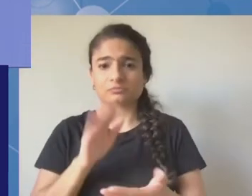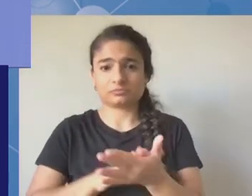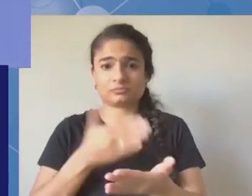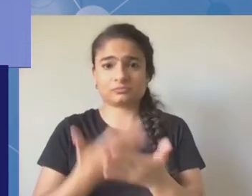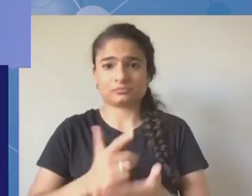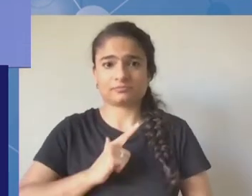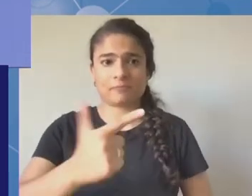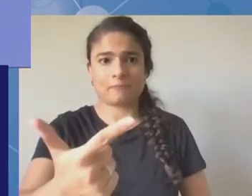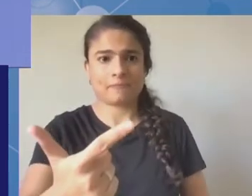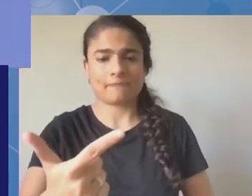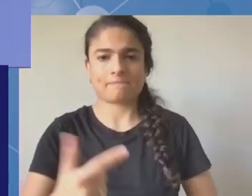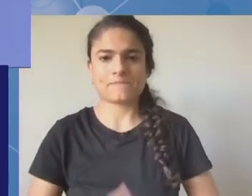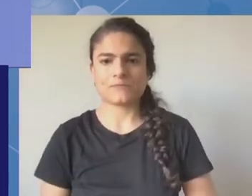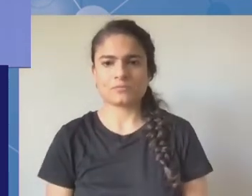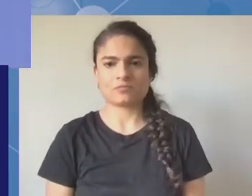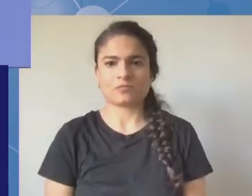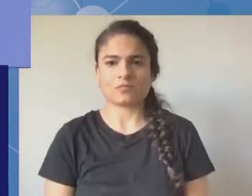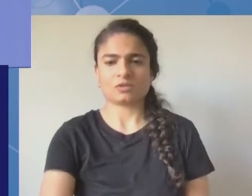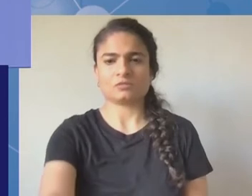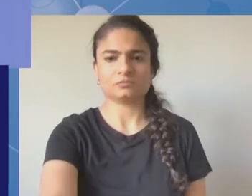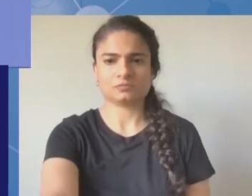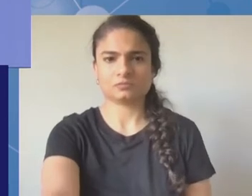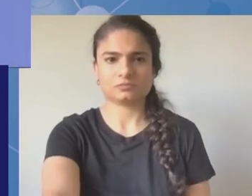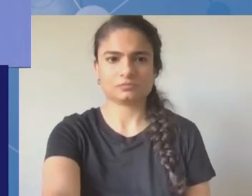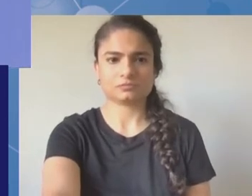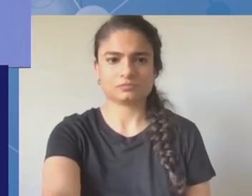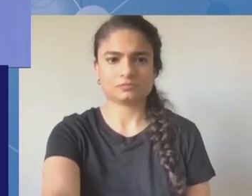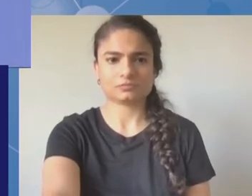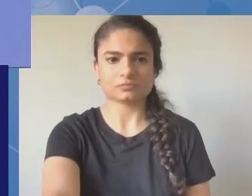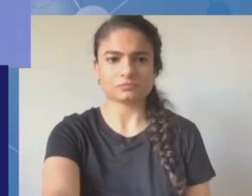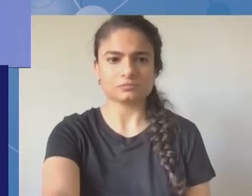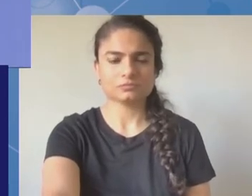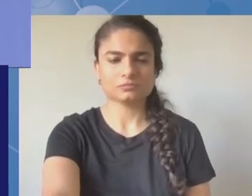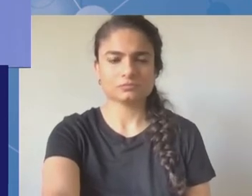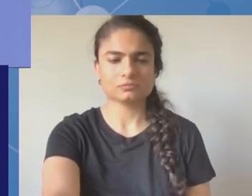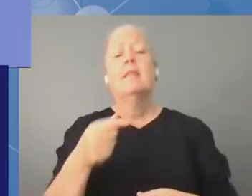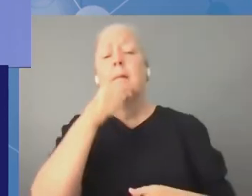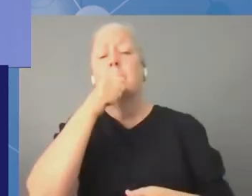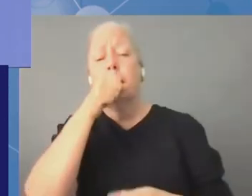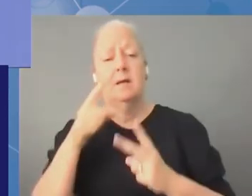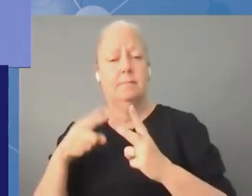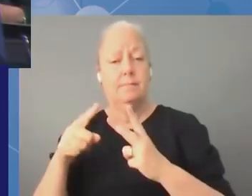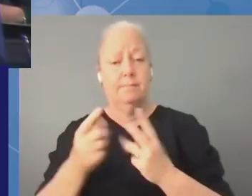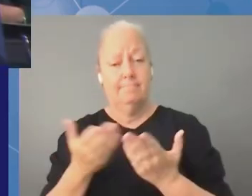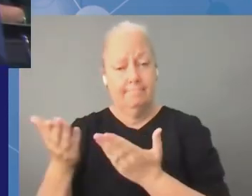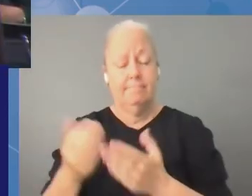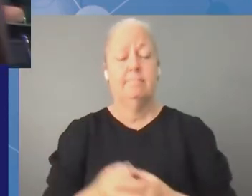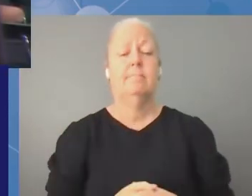have to keep on time but uh we'll go to the second mic now good